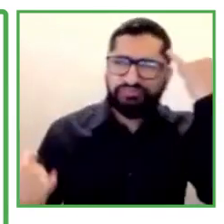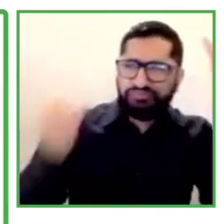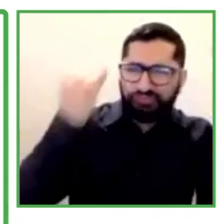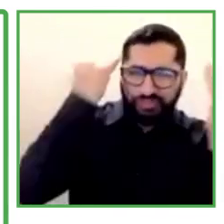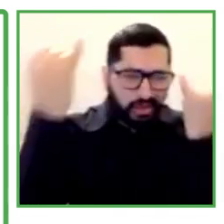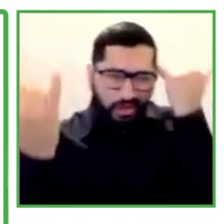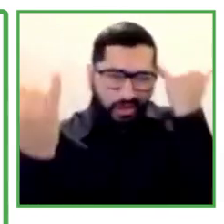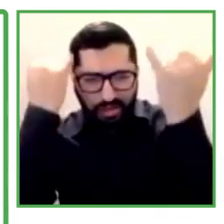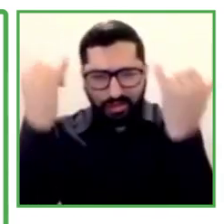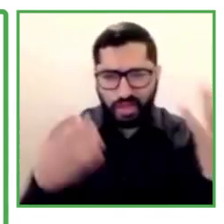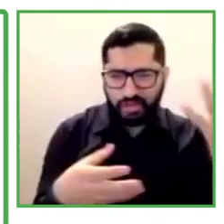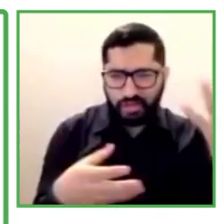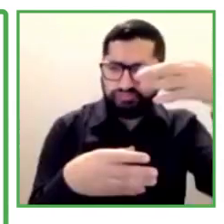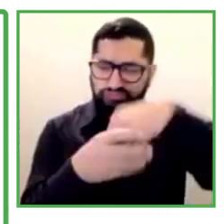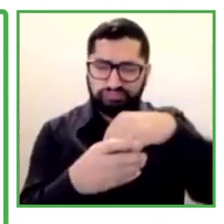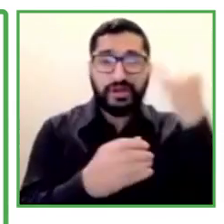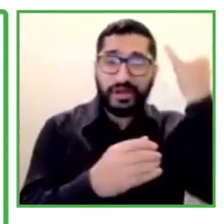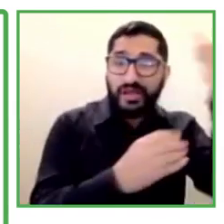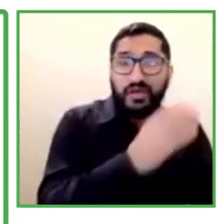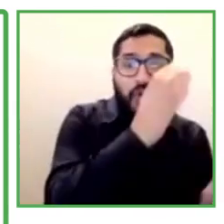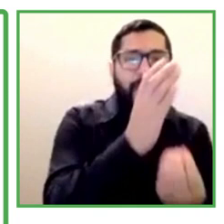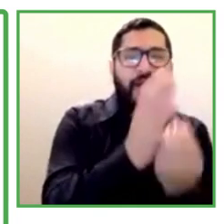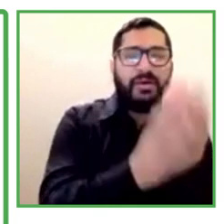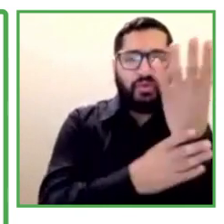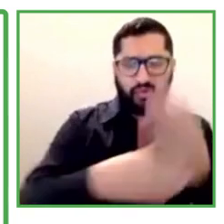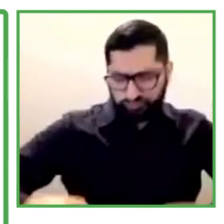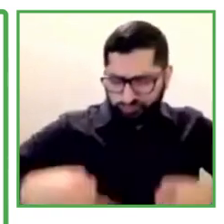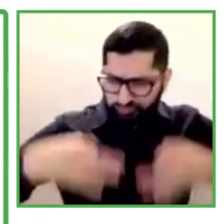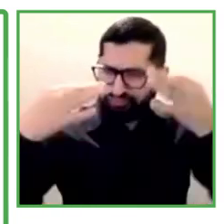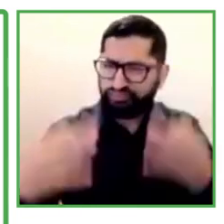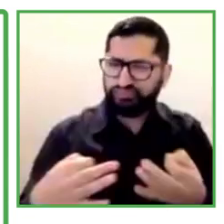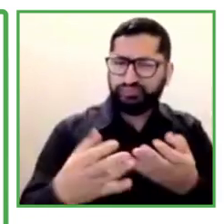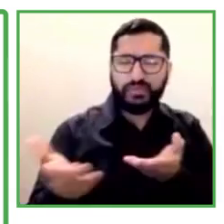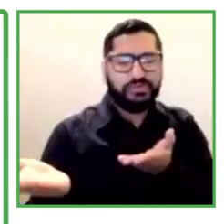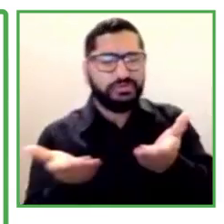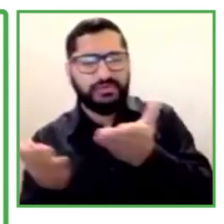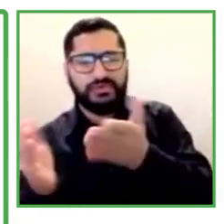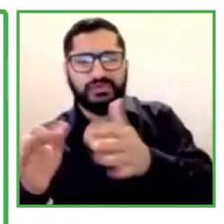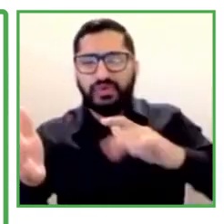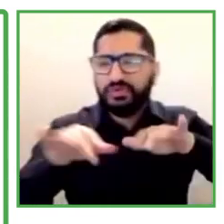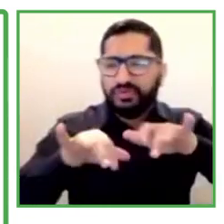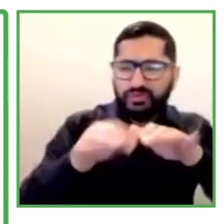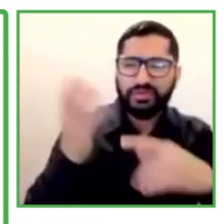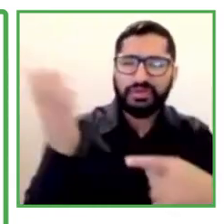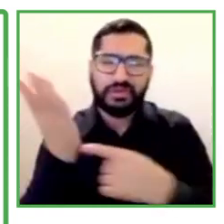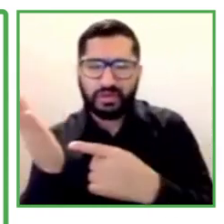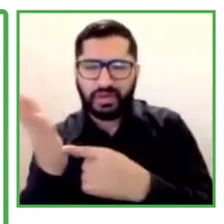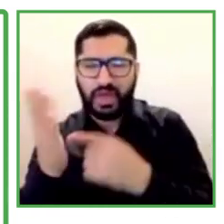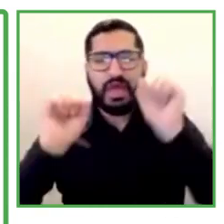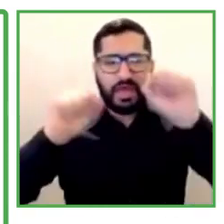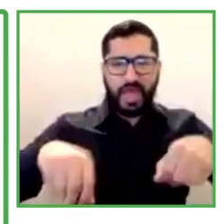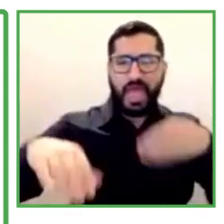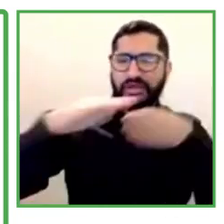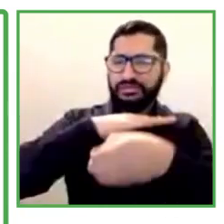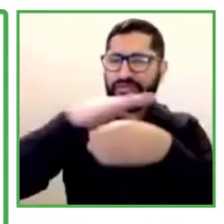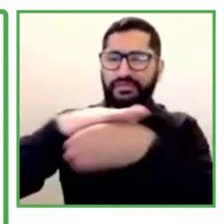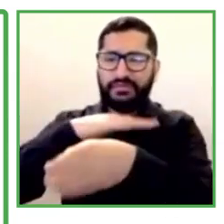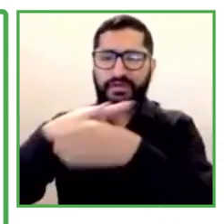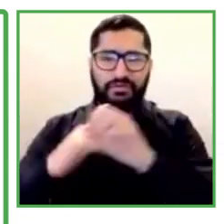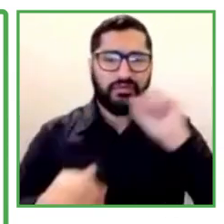and usability for all, having a diverse team makes a difference.